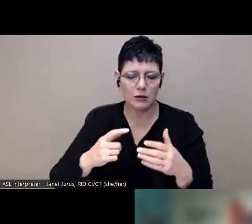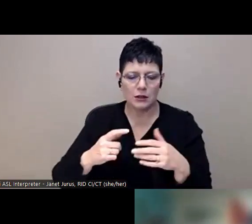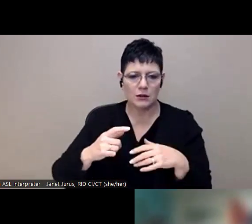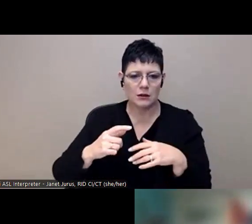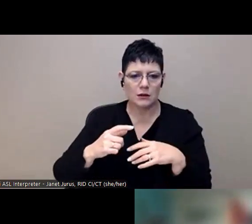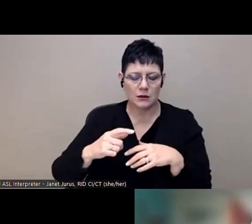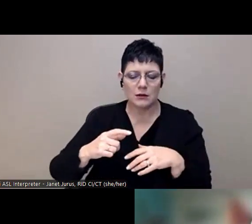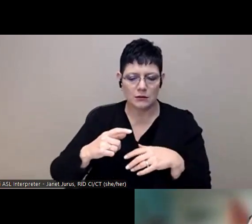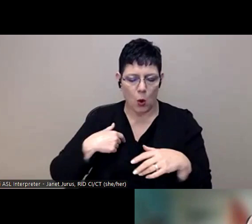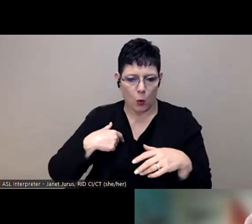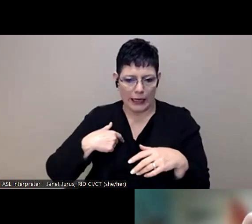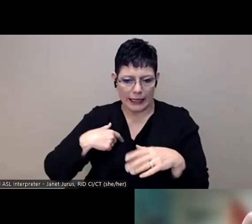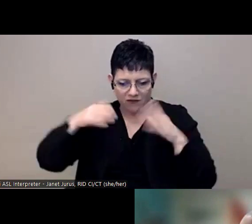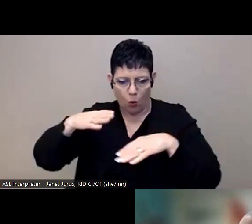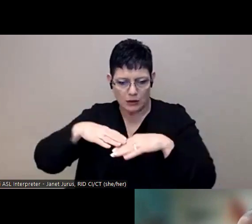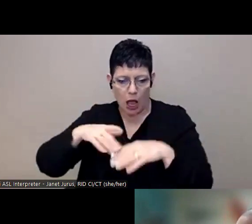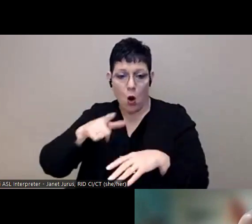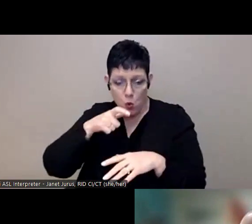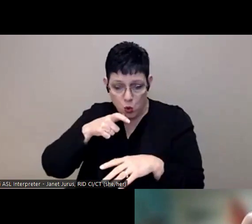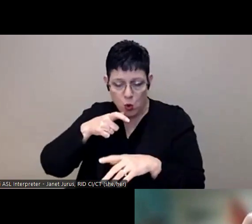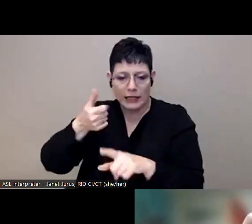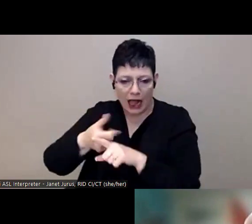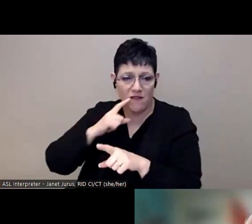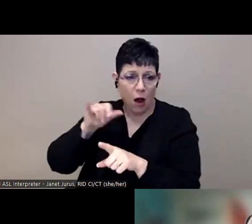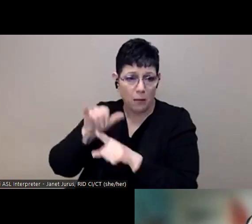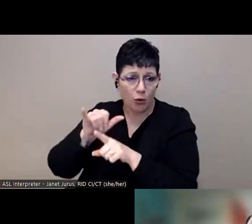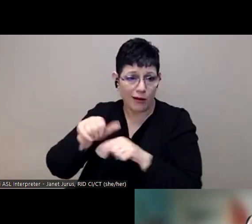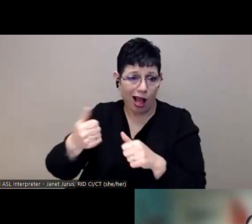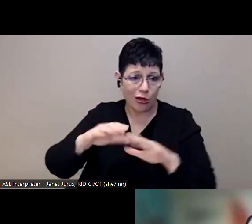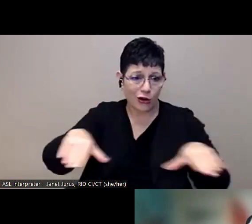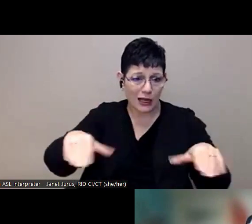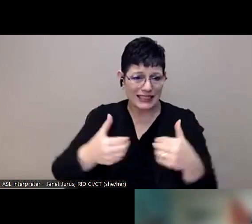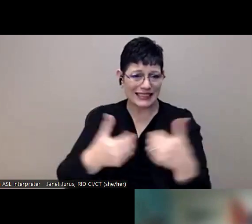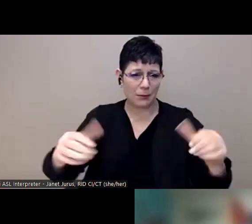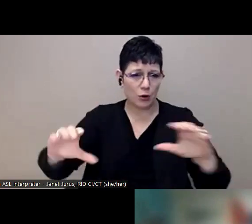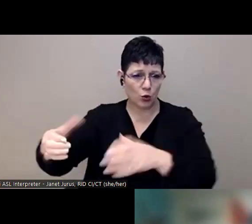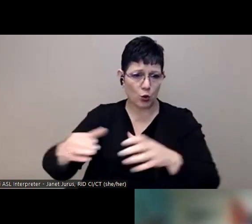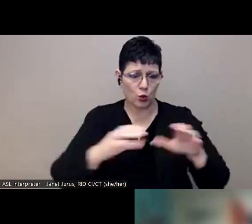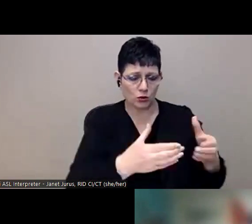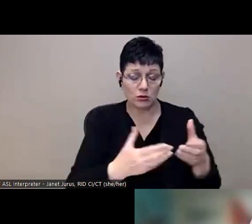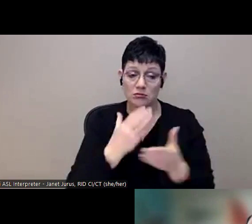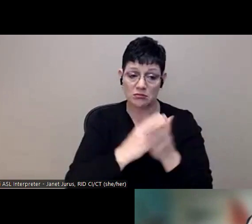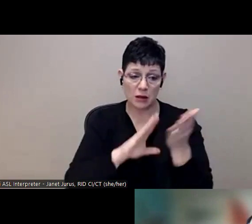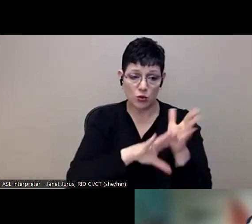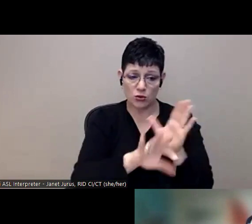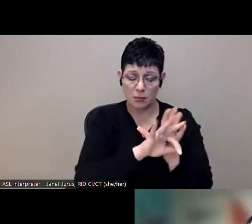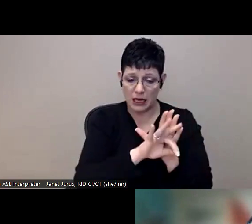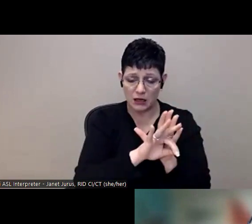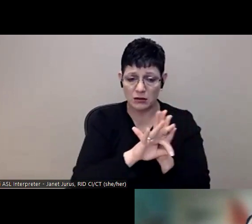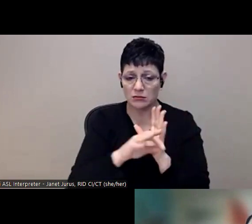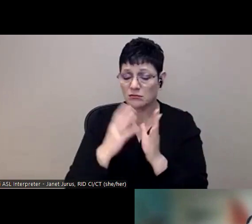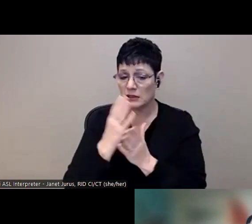kids are bullies. They need some different skill sets. So the school then chose them. Some schools, they have like, um,